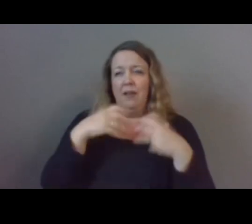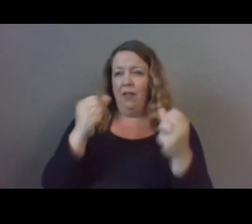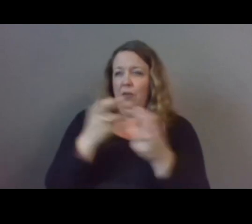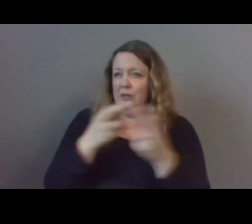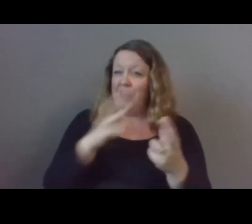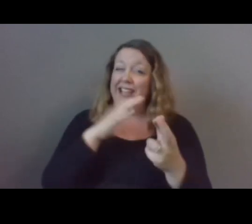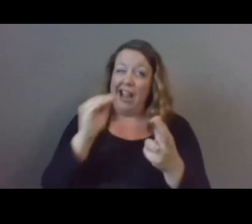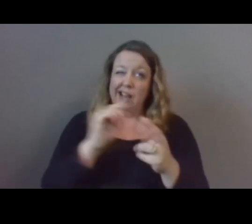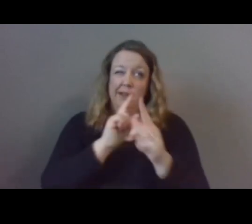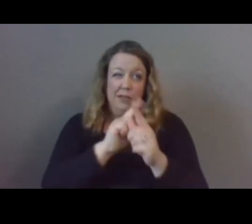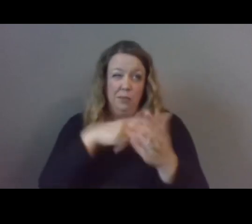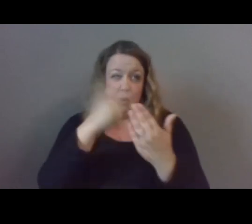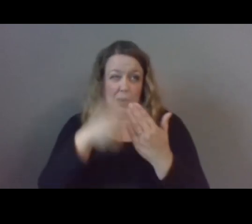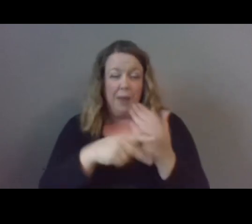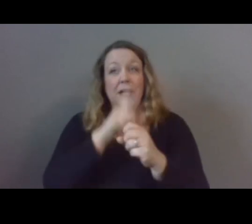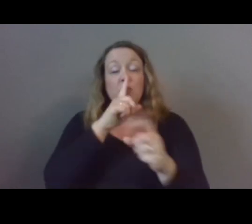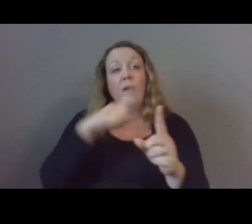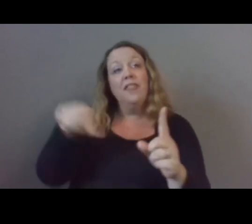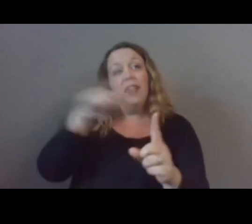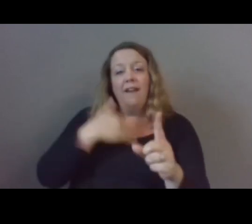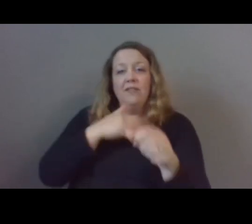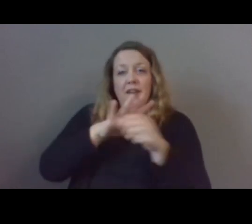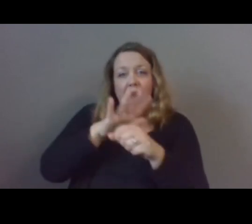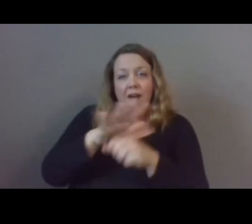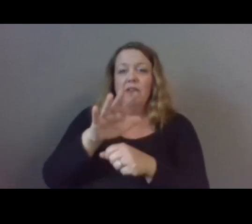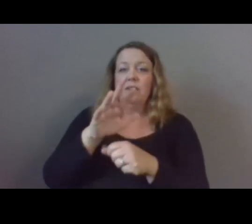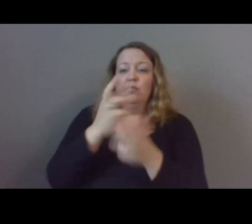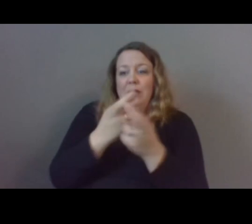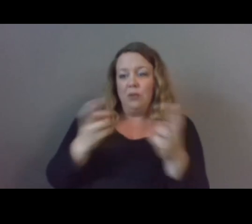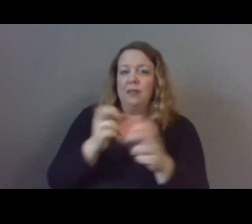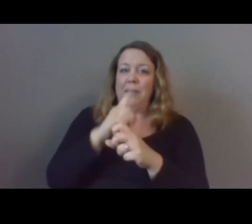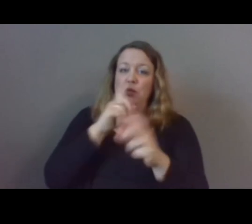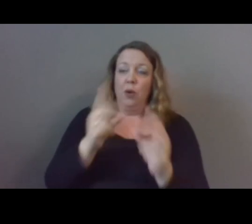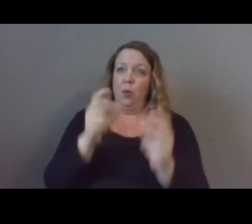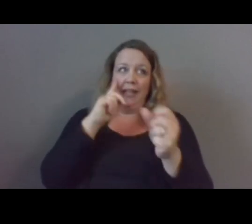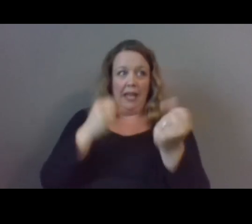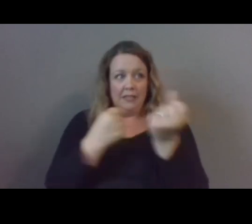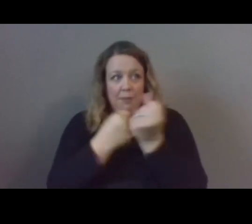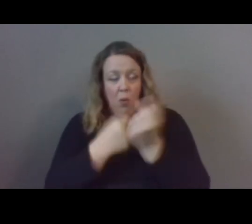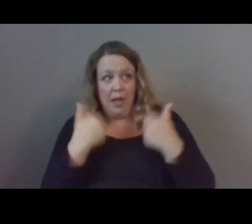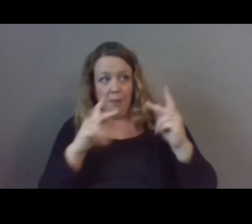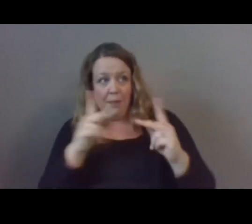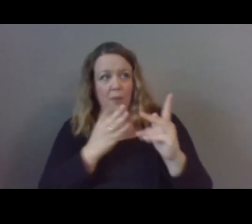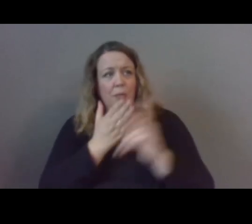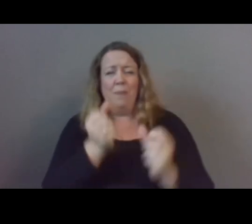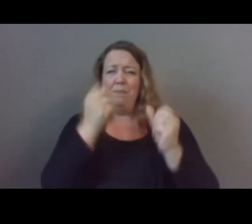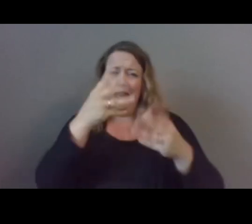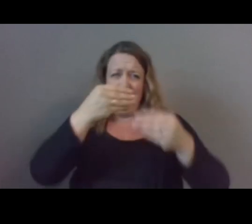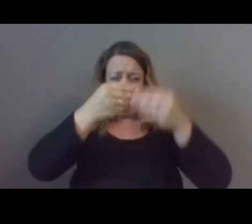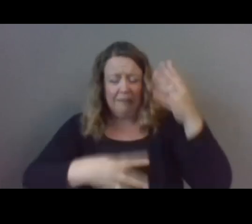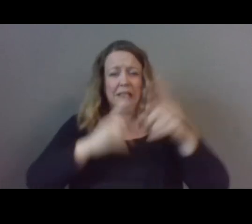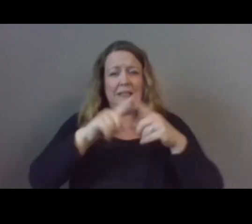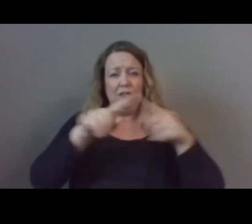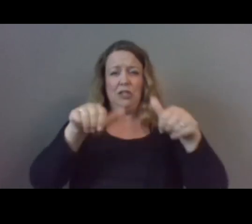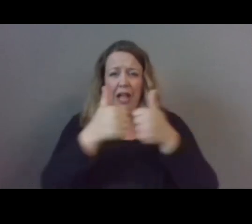that they have the resources to recruit and train mentors who are equipped to support young people through the wide variety of challenges they face,